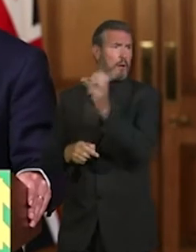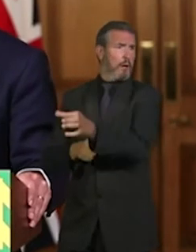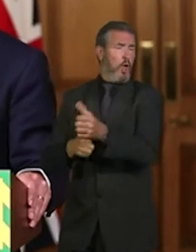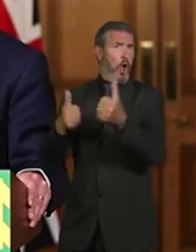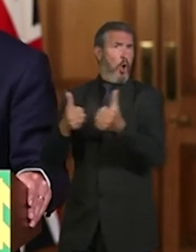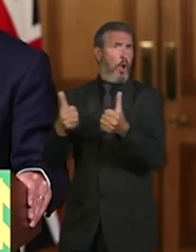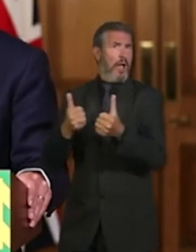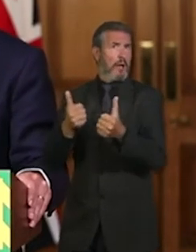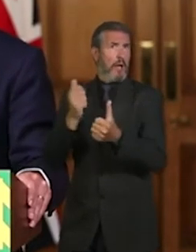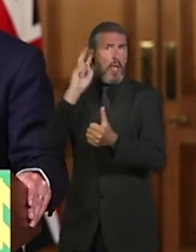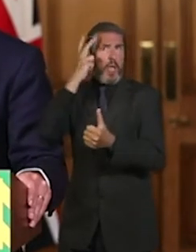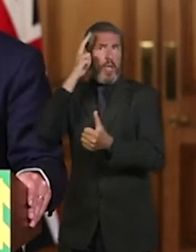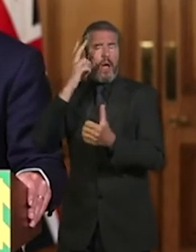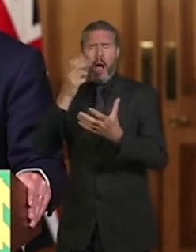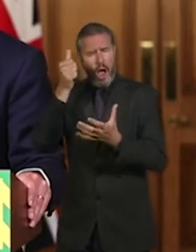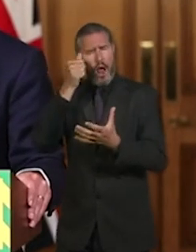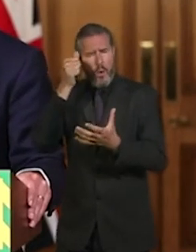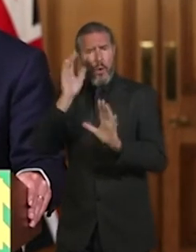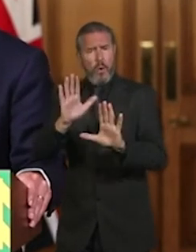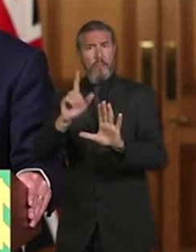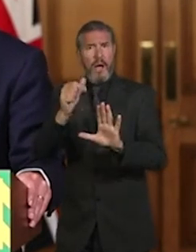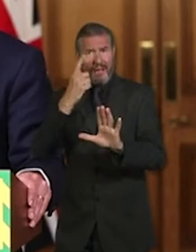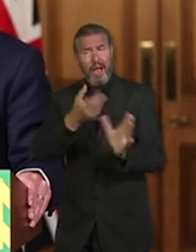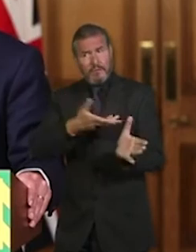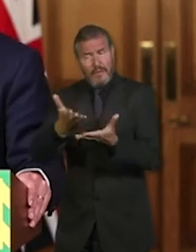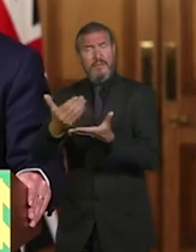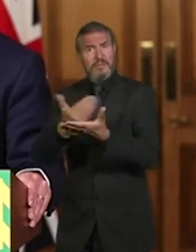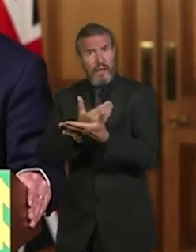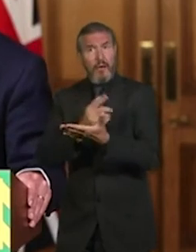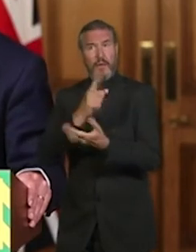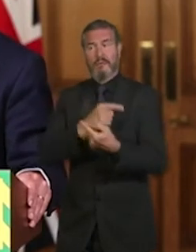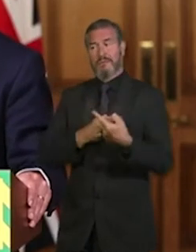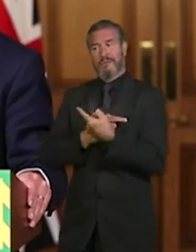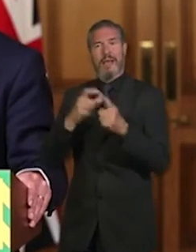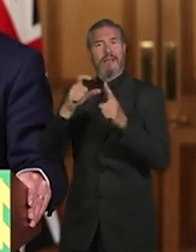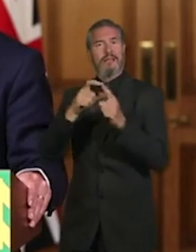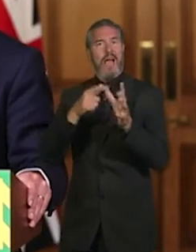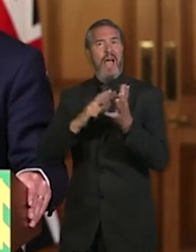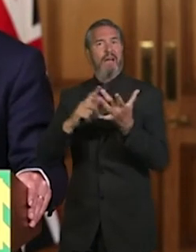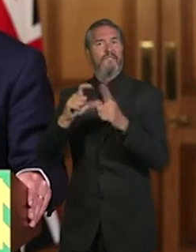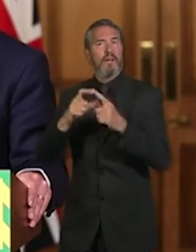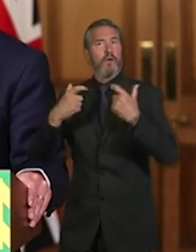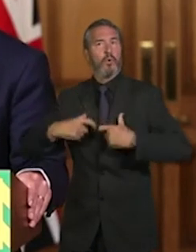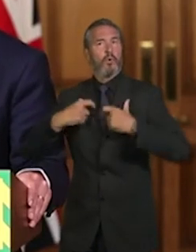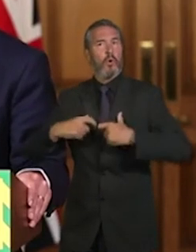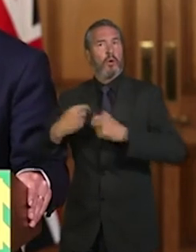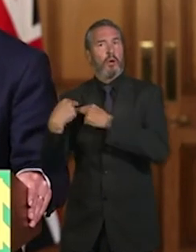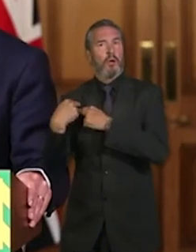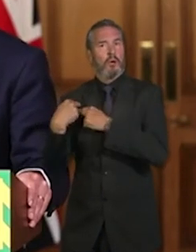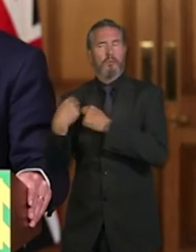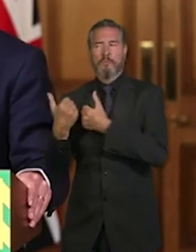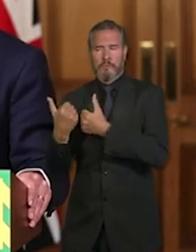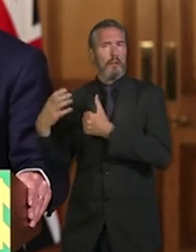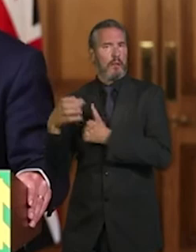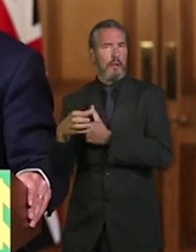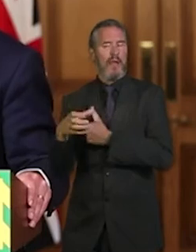And I think bringing in David, who we've been working together on this for some time, but bringing in David as the chair of this task